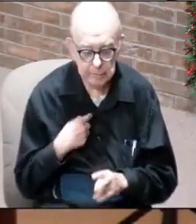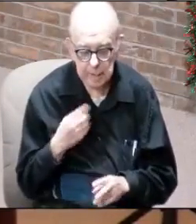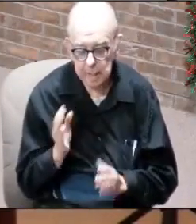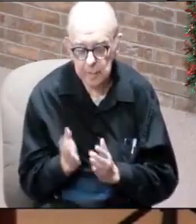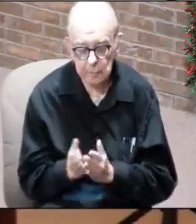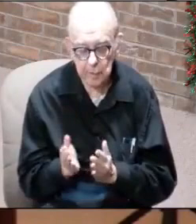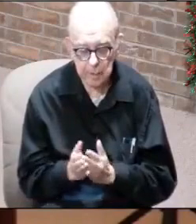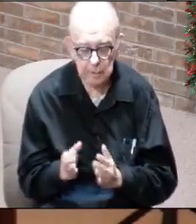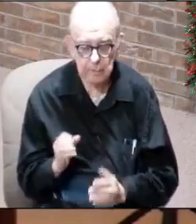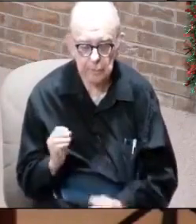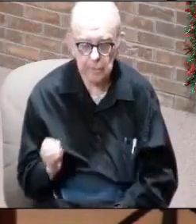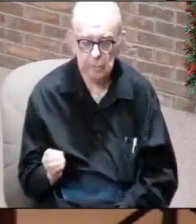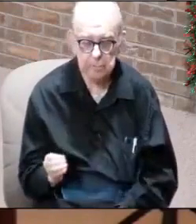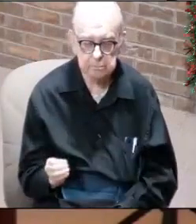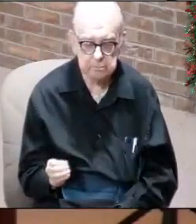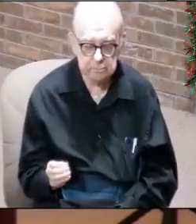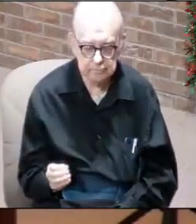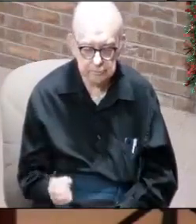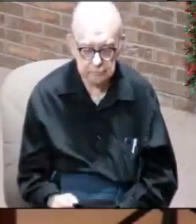So,